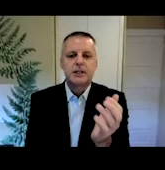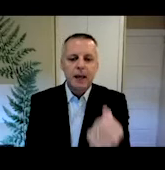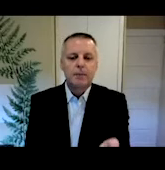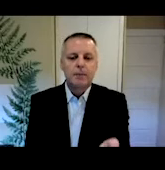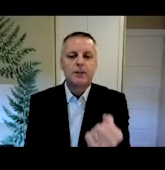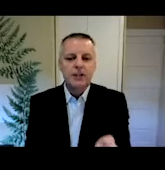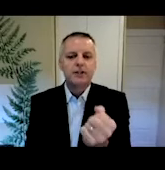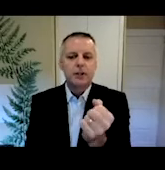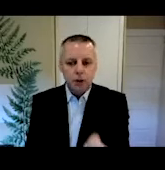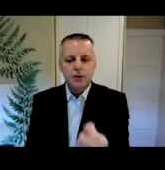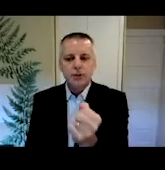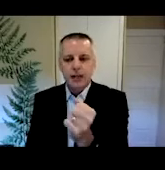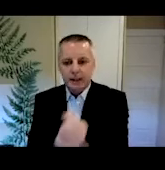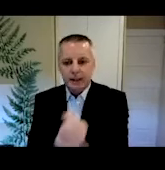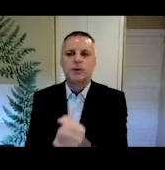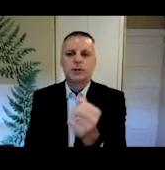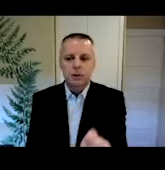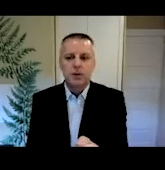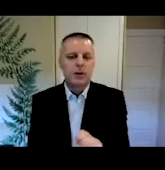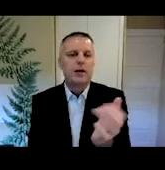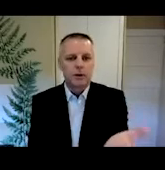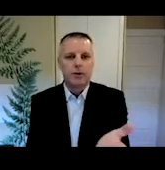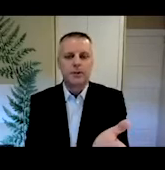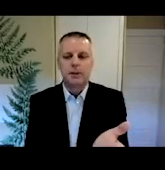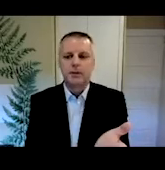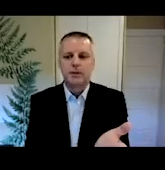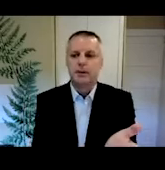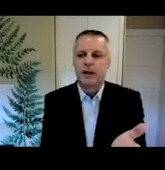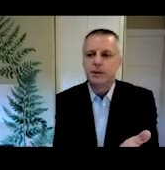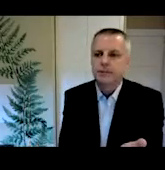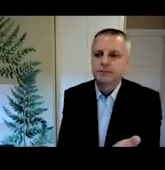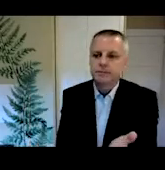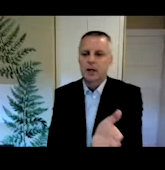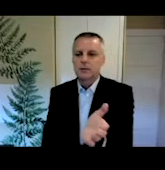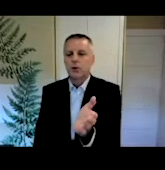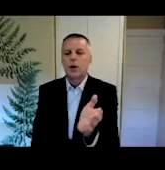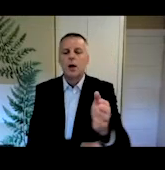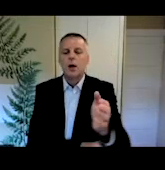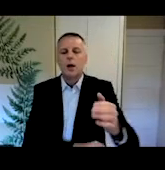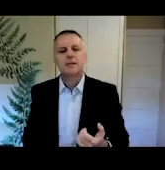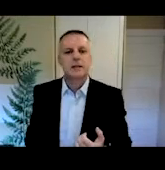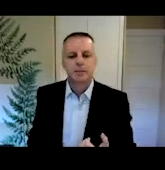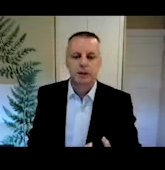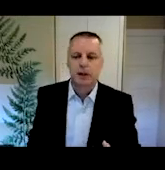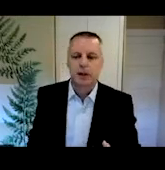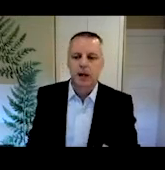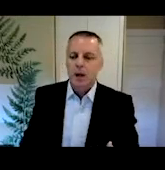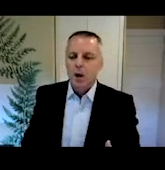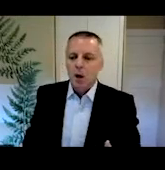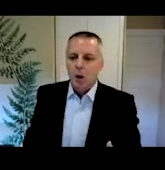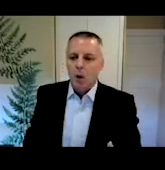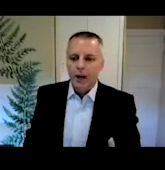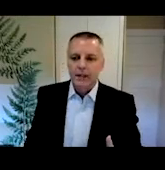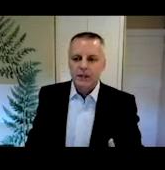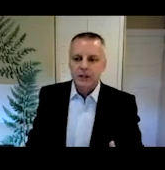learners to be able to actually use that language to communicate with other speakers of the language. Okay. So I give this example a lot.